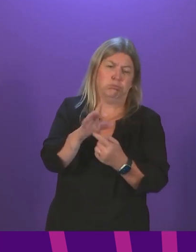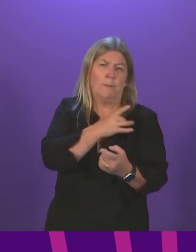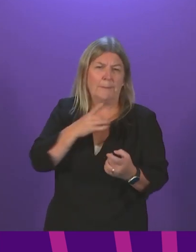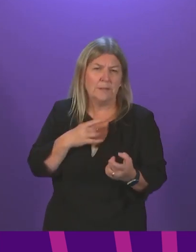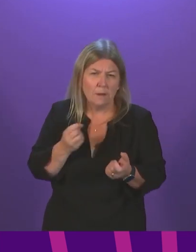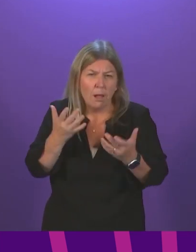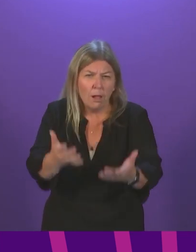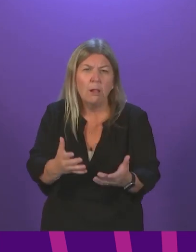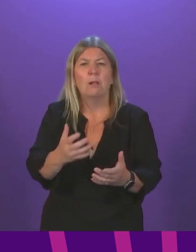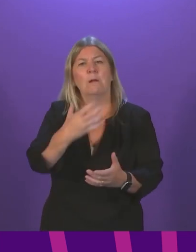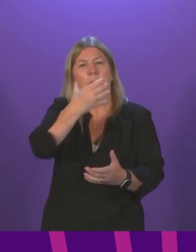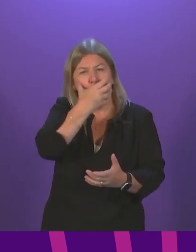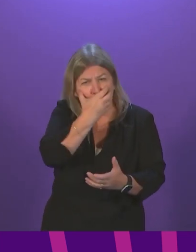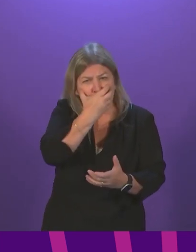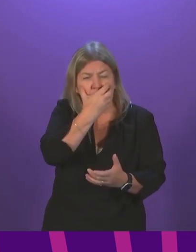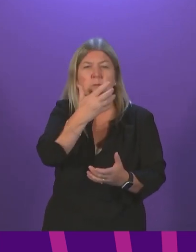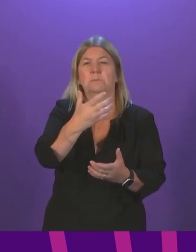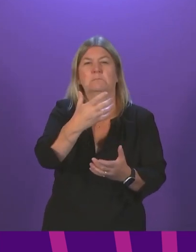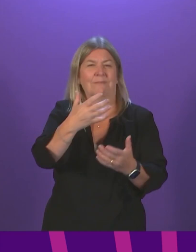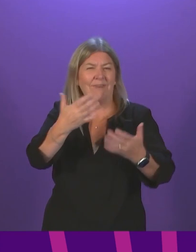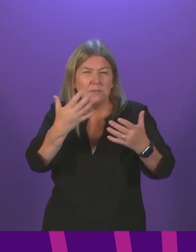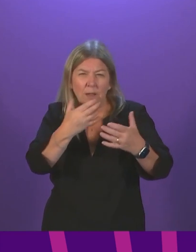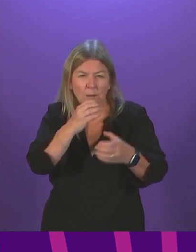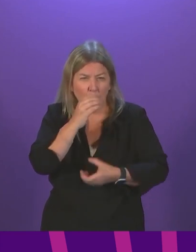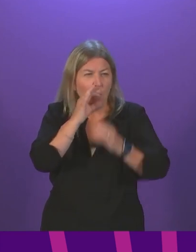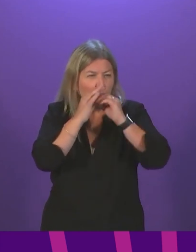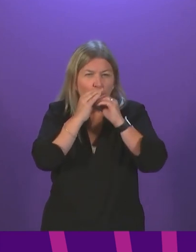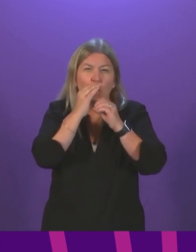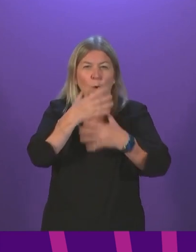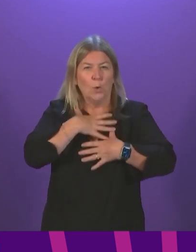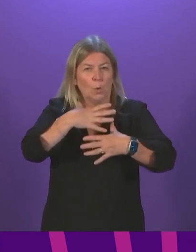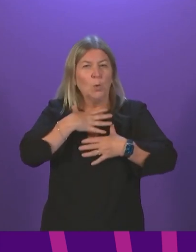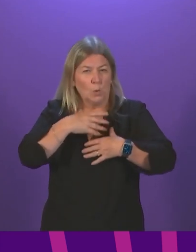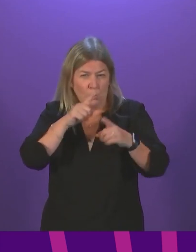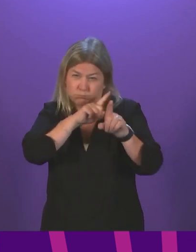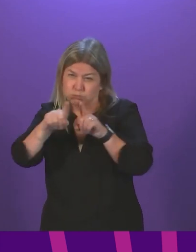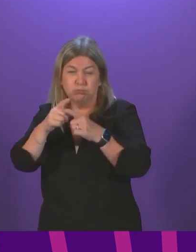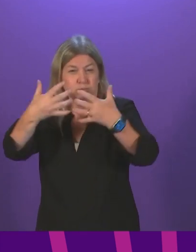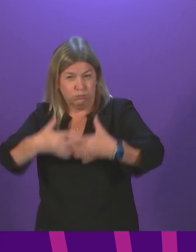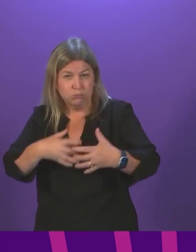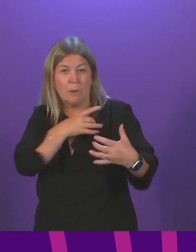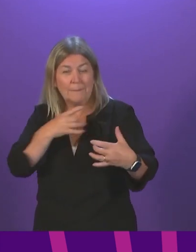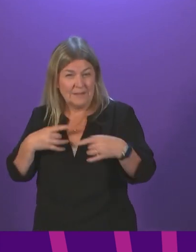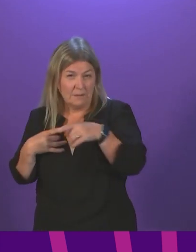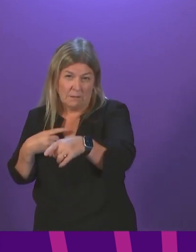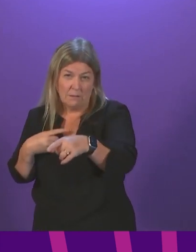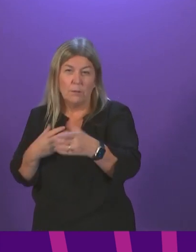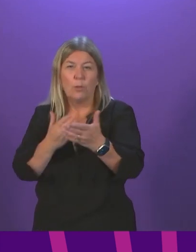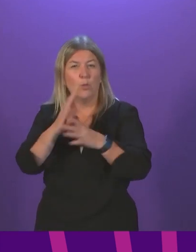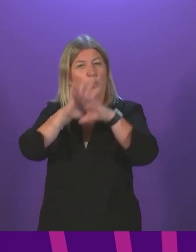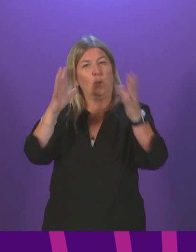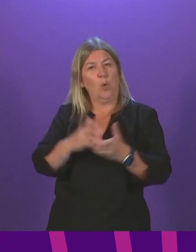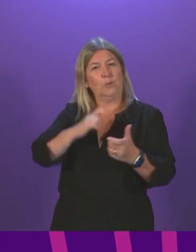oxygen concentrators, ventilators and PPE through the NHS Scotland Global Citizenship Programme. We also, of course, sent